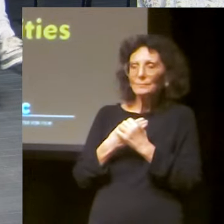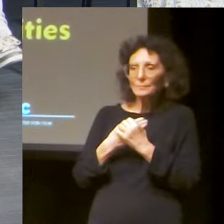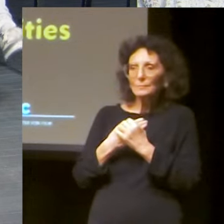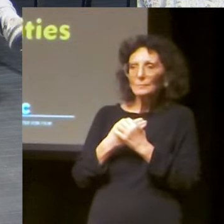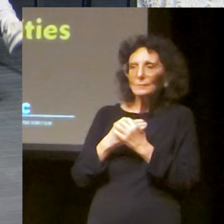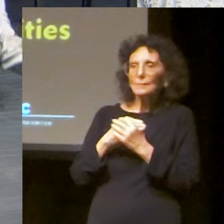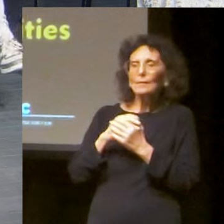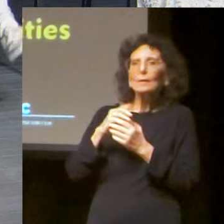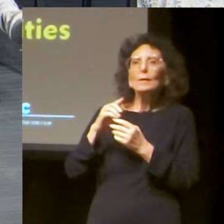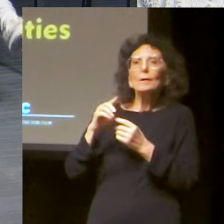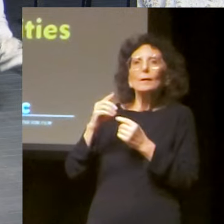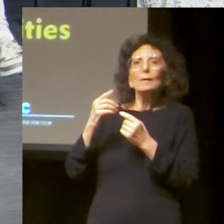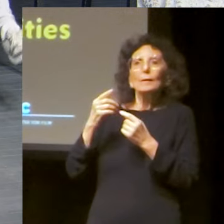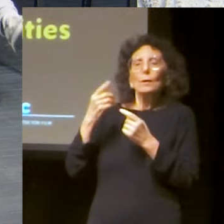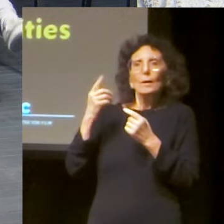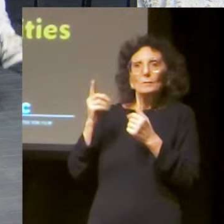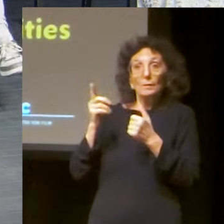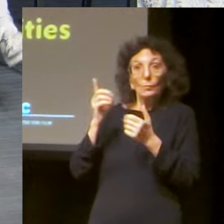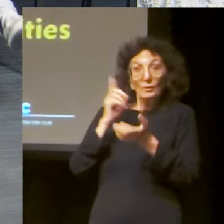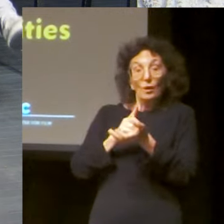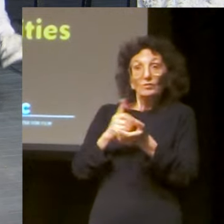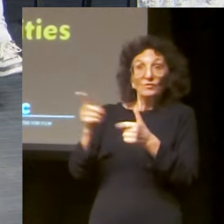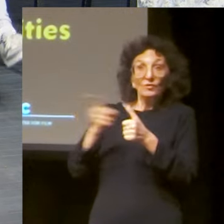I'm sure it's a short answer. Yes.